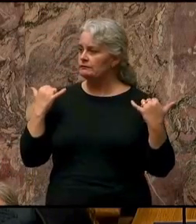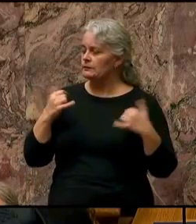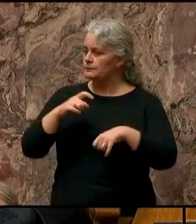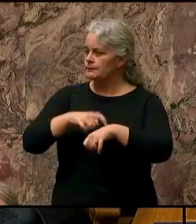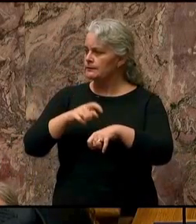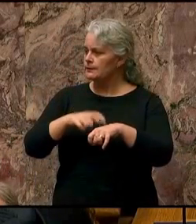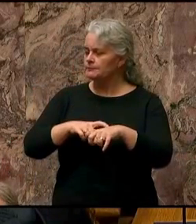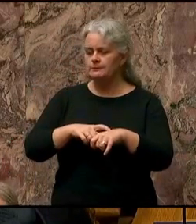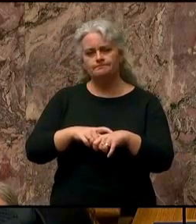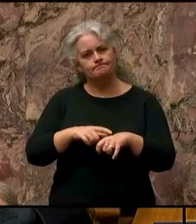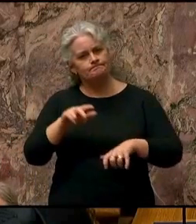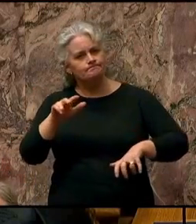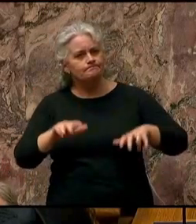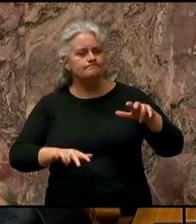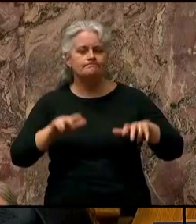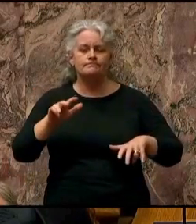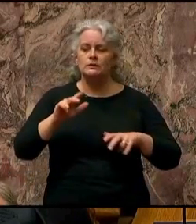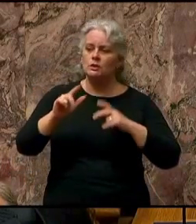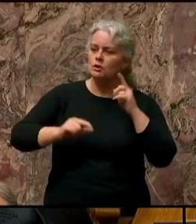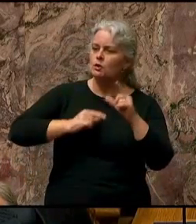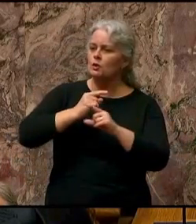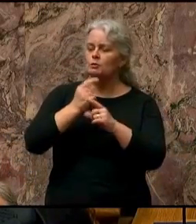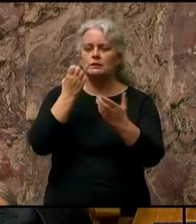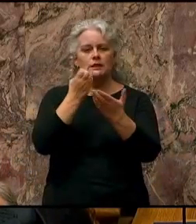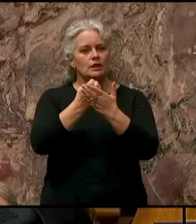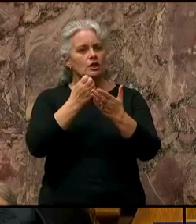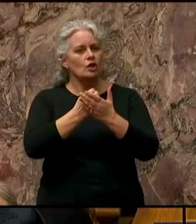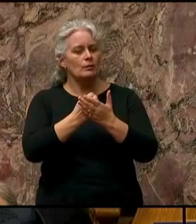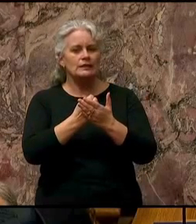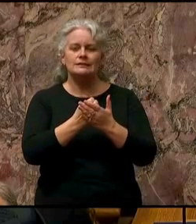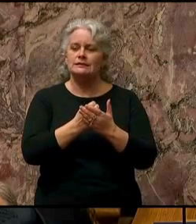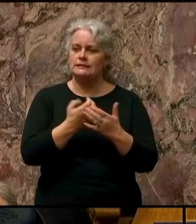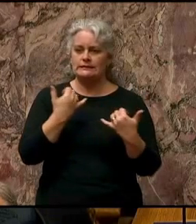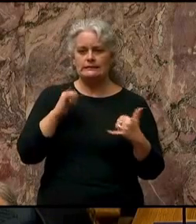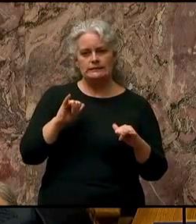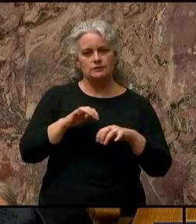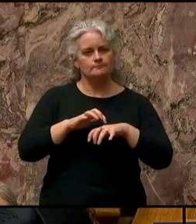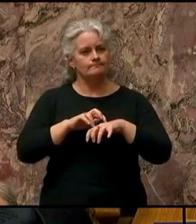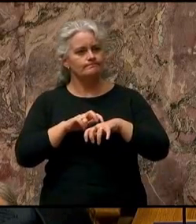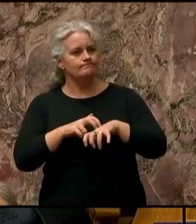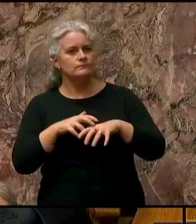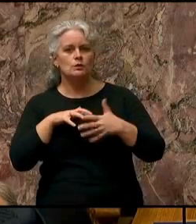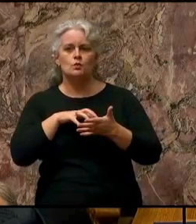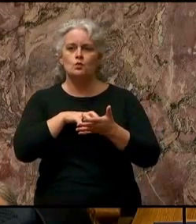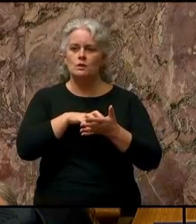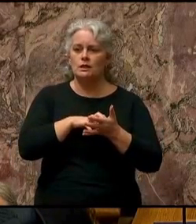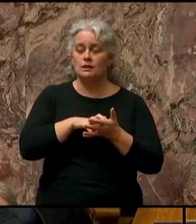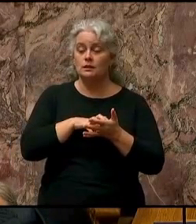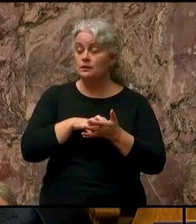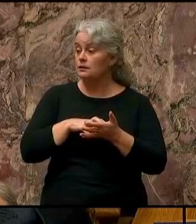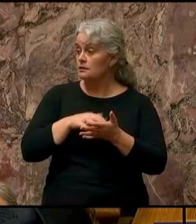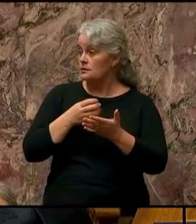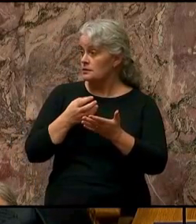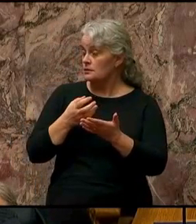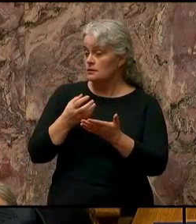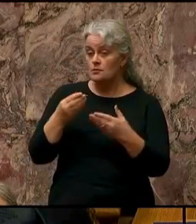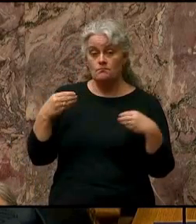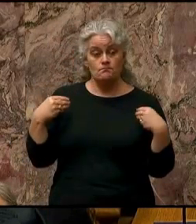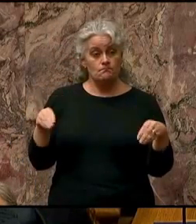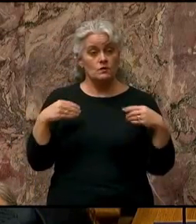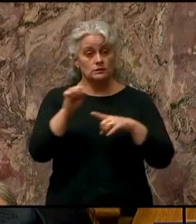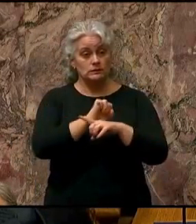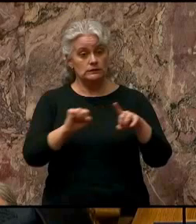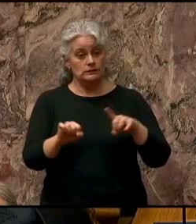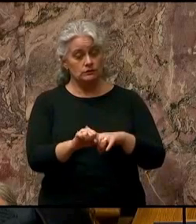The global economic recovery remains fragile, and the market conditions remain unstable.